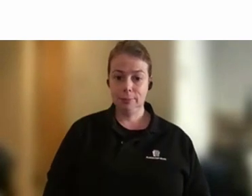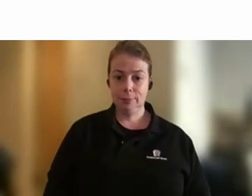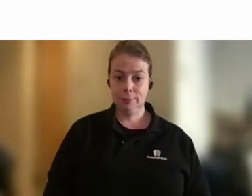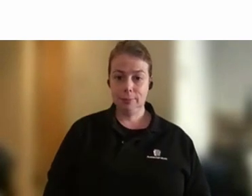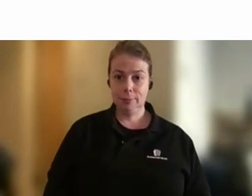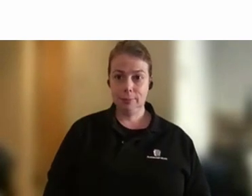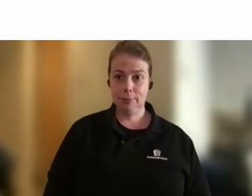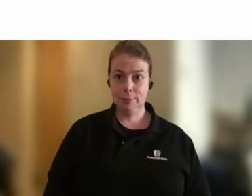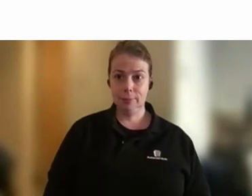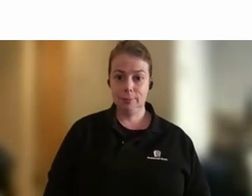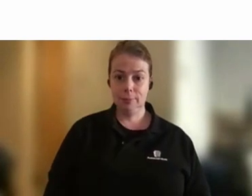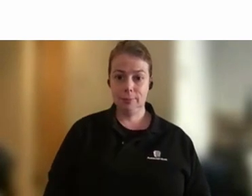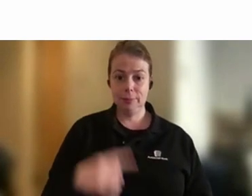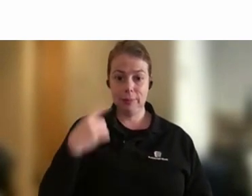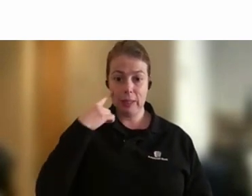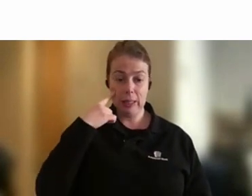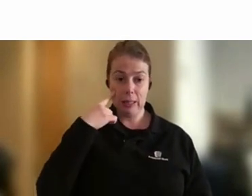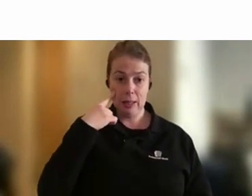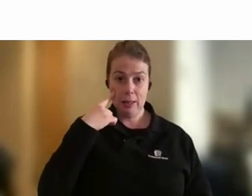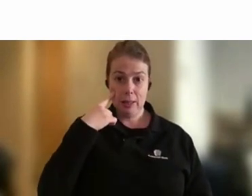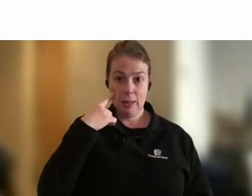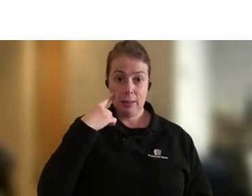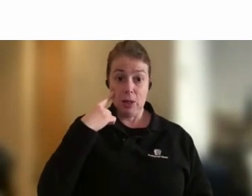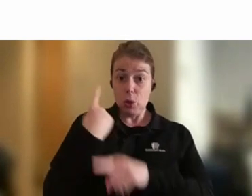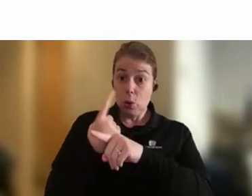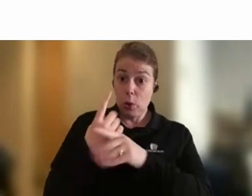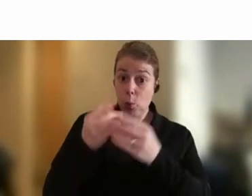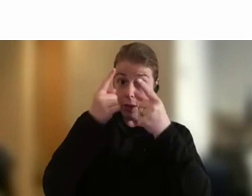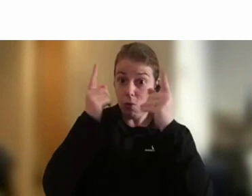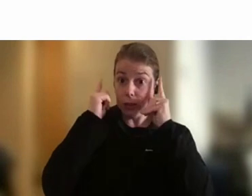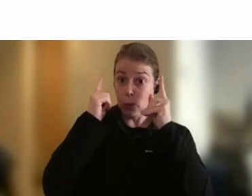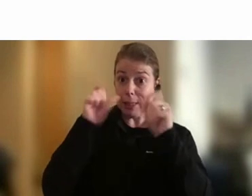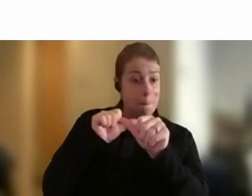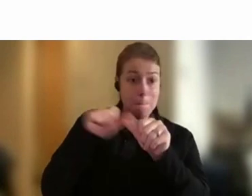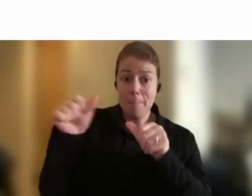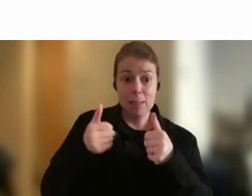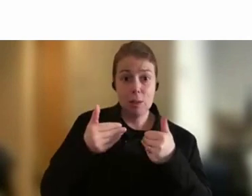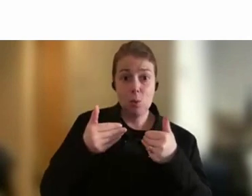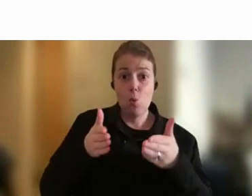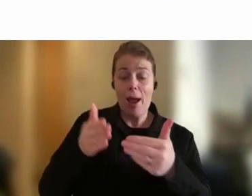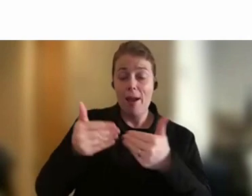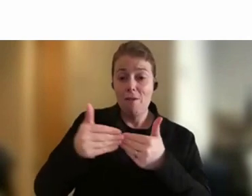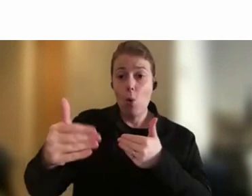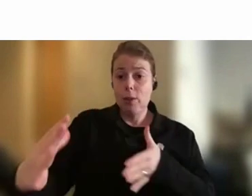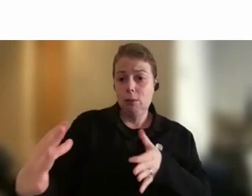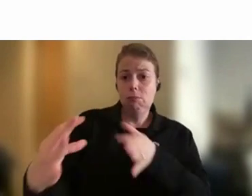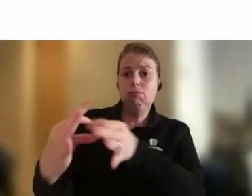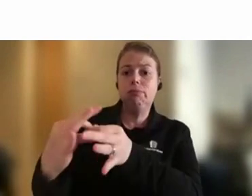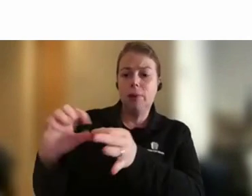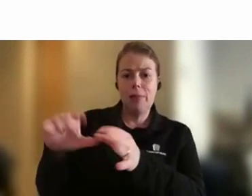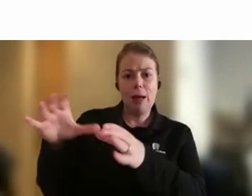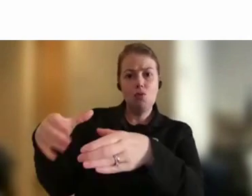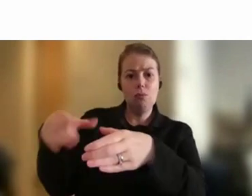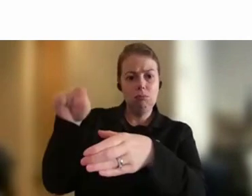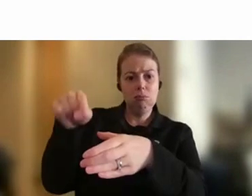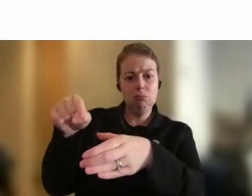And I think the idea of chatting with the graduates is probably the best way forward if we want to engage with that cohort and bring more of